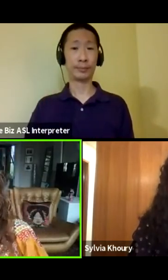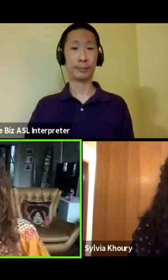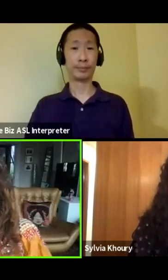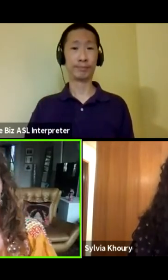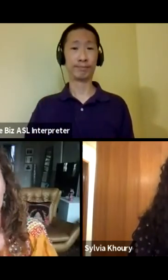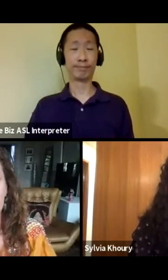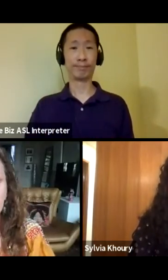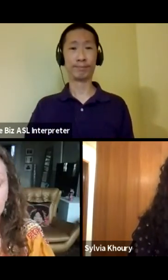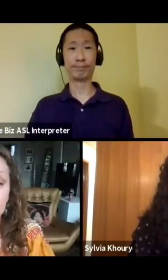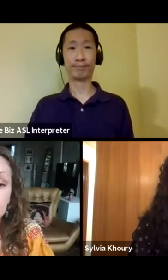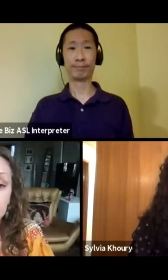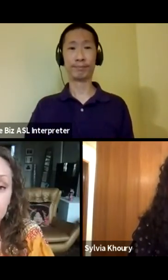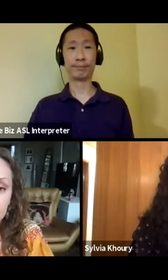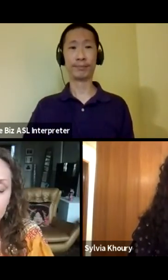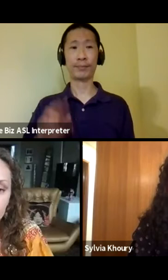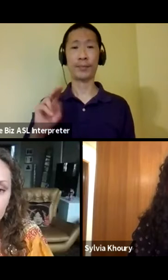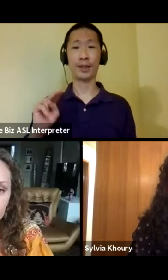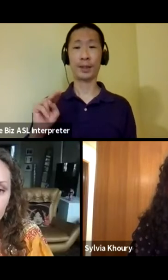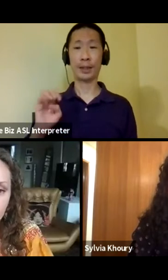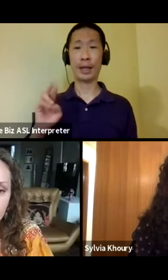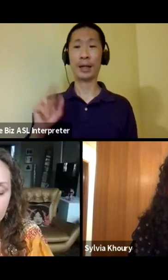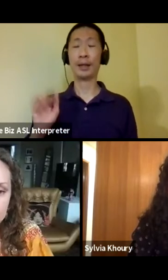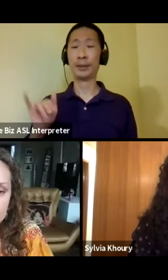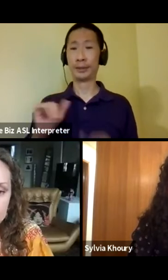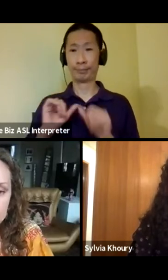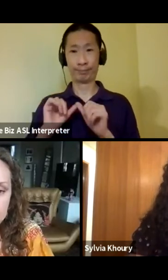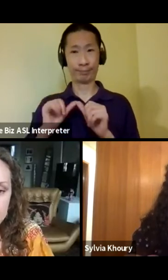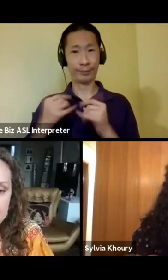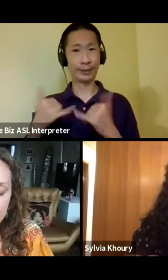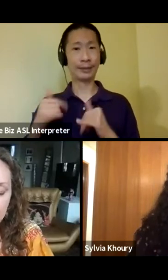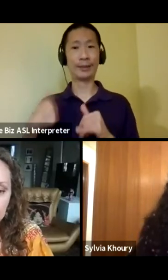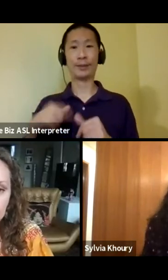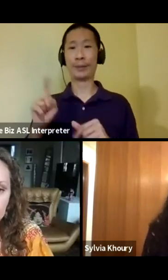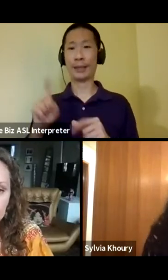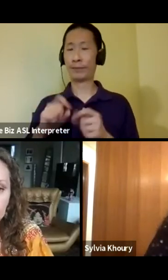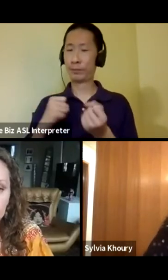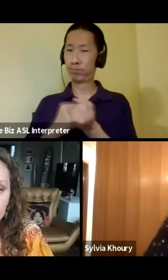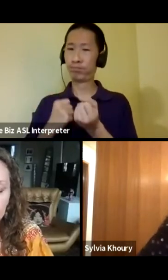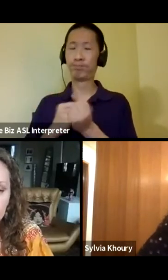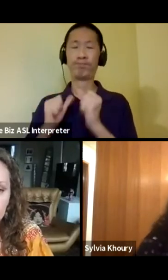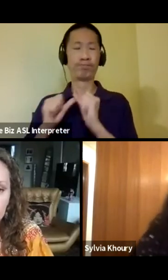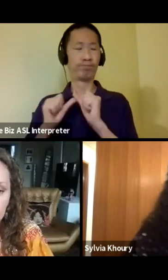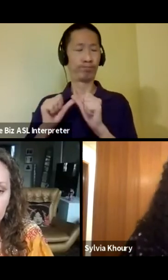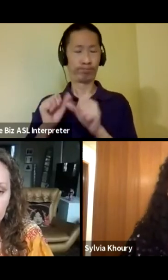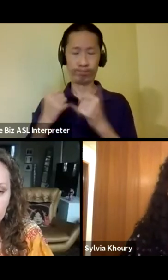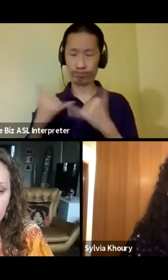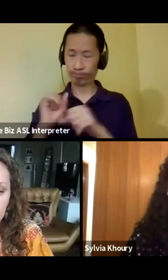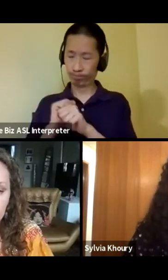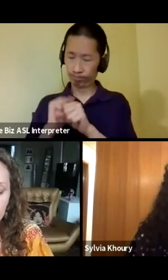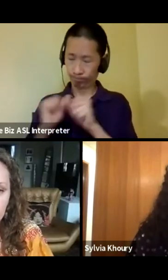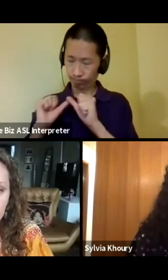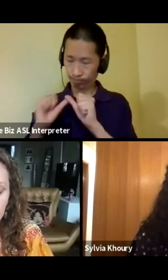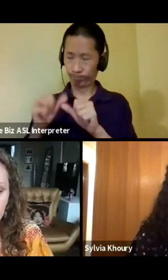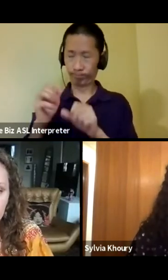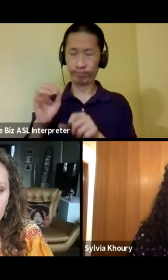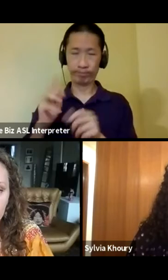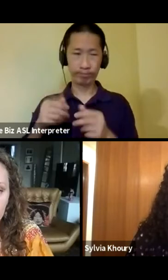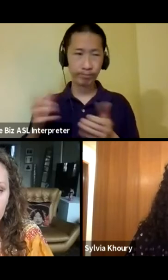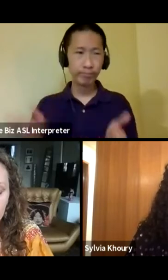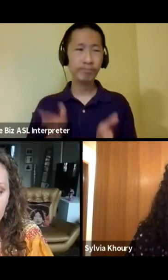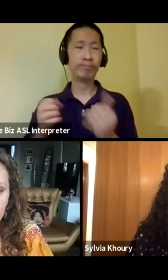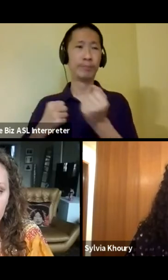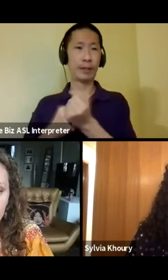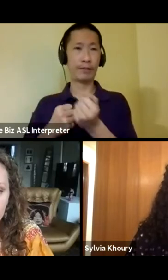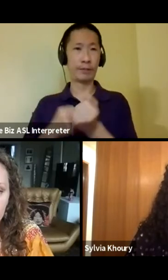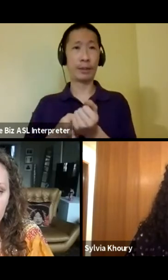Yeah. Yeah. The, the work continues. We need to keep advocating, keep pushing, and I'm seeing it improve as